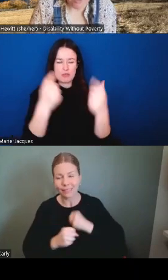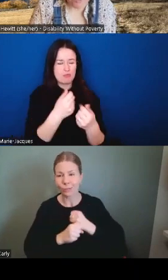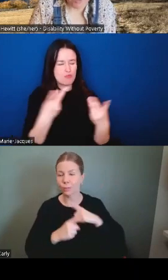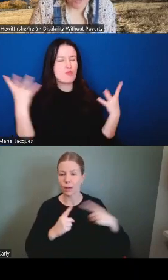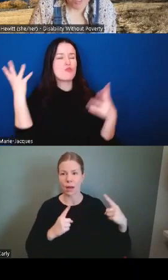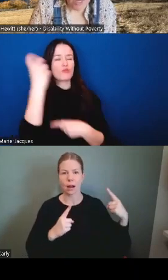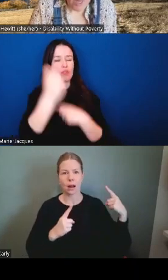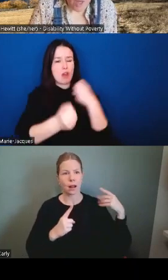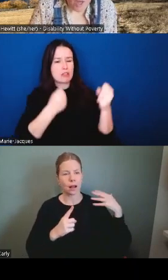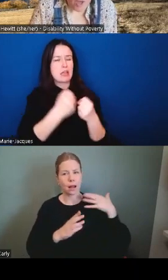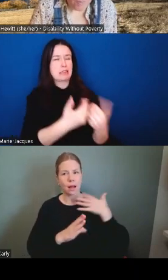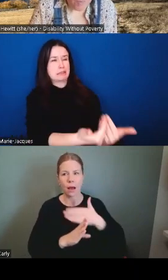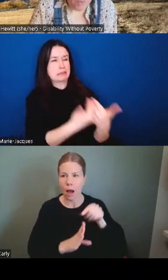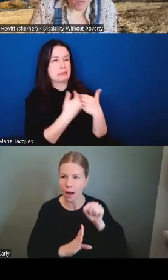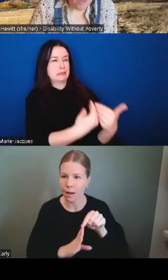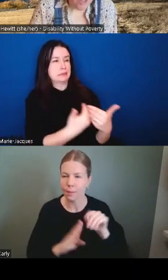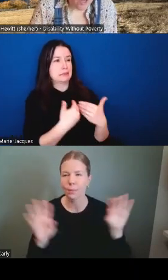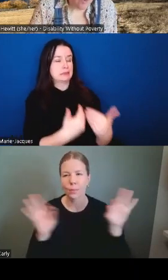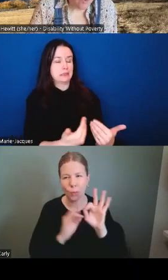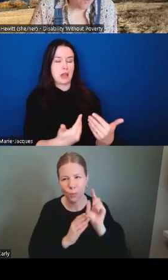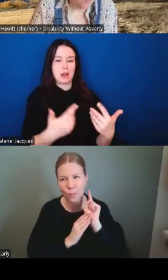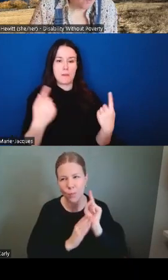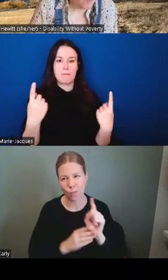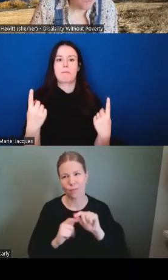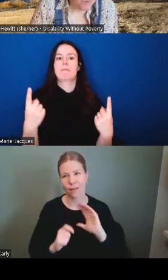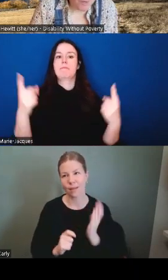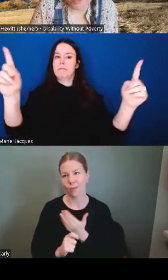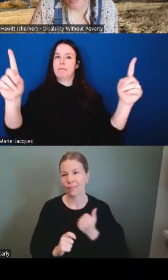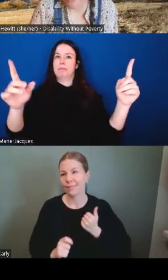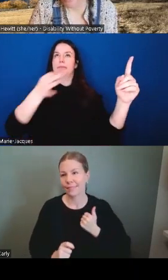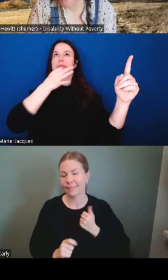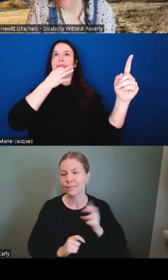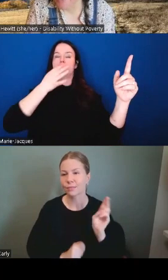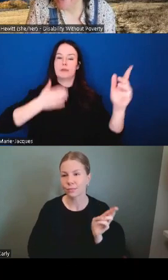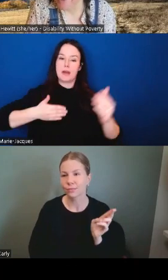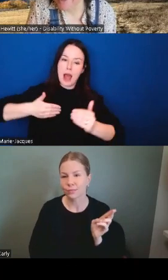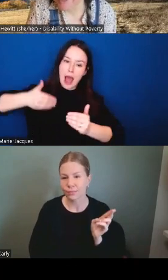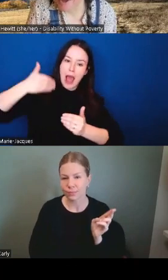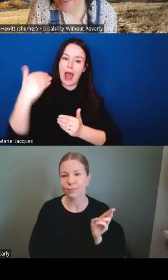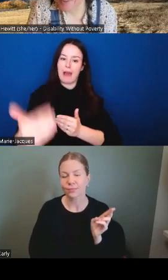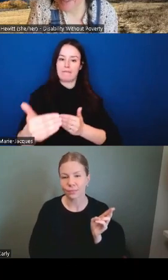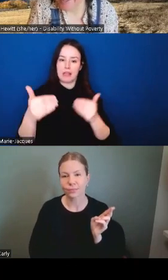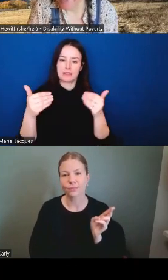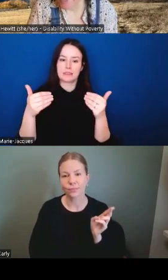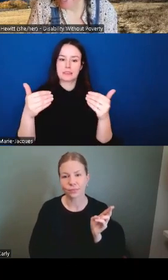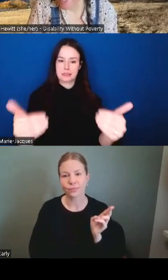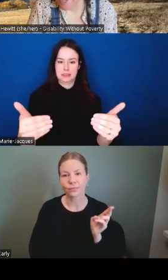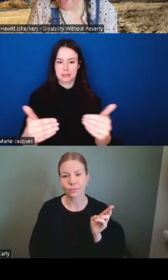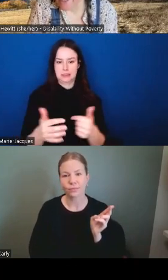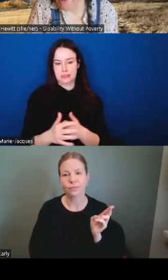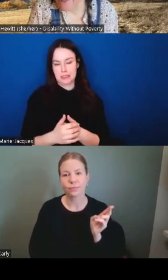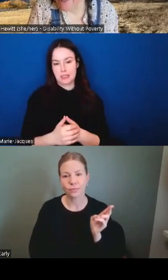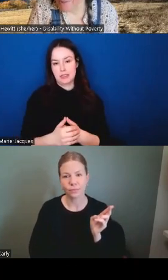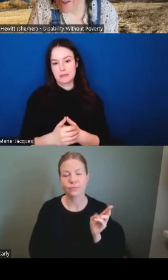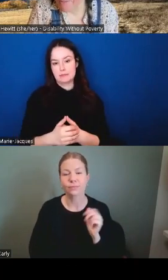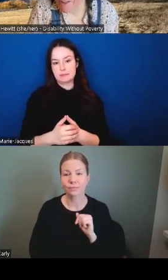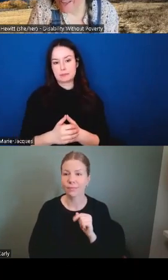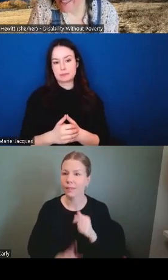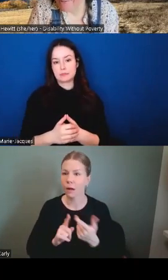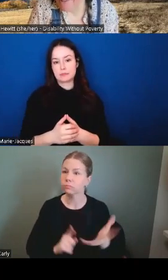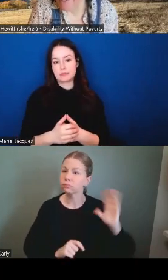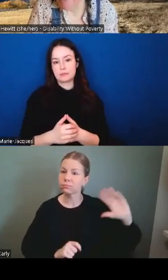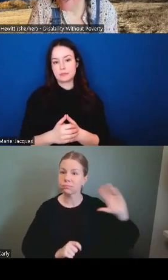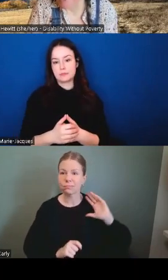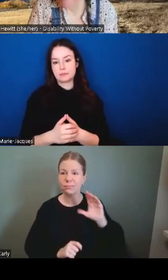canadian history um that you know at some point there was no ei there was no